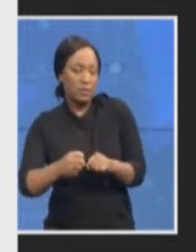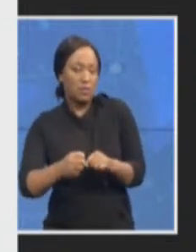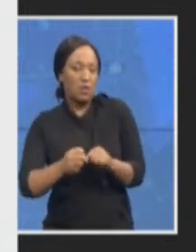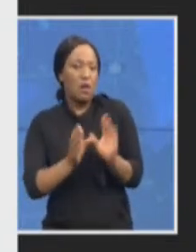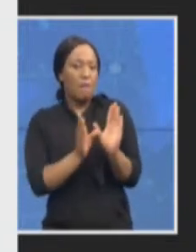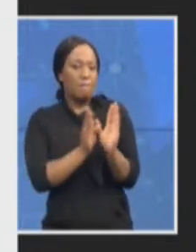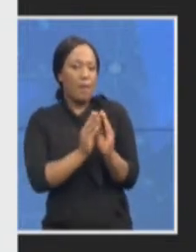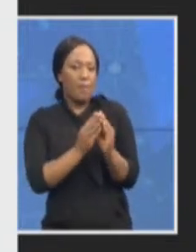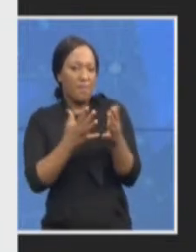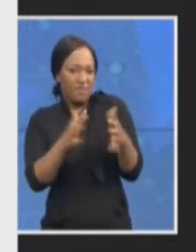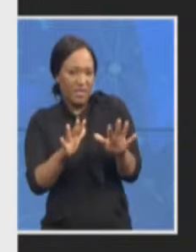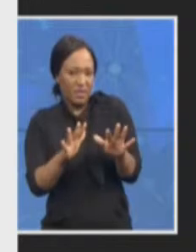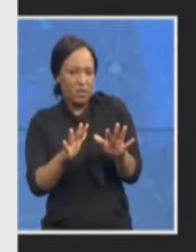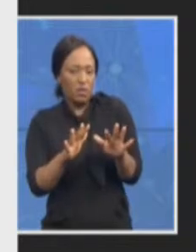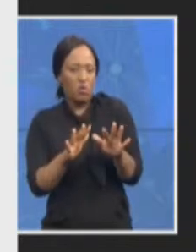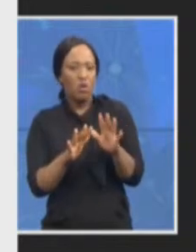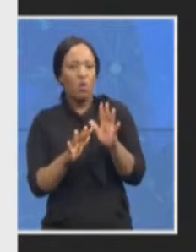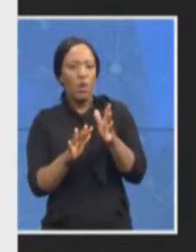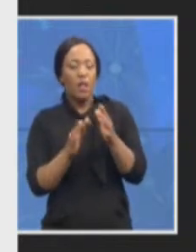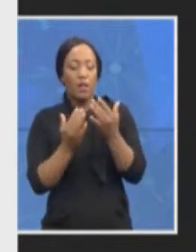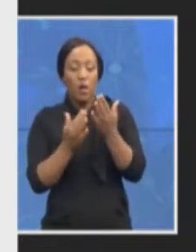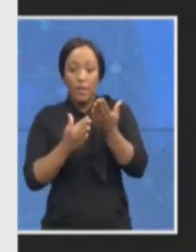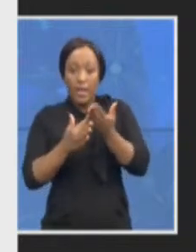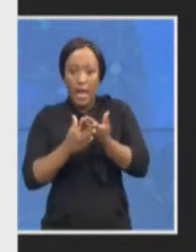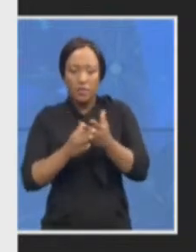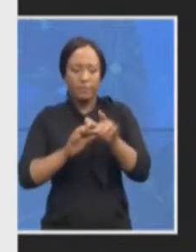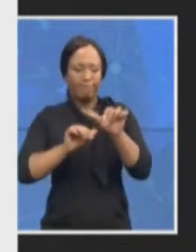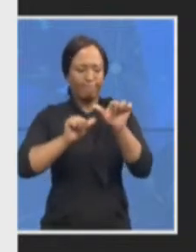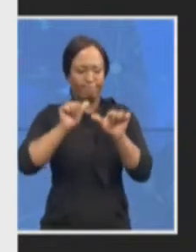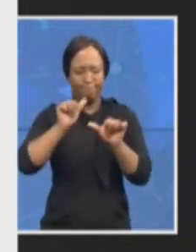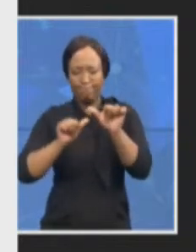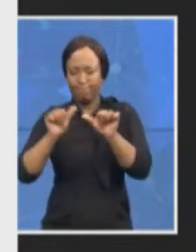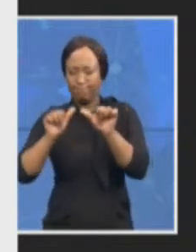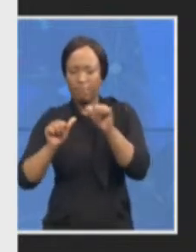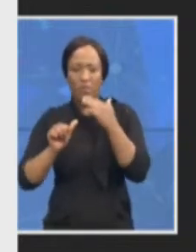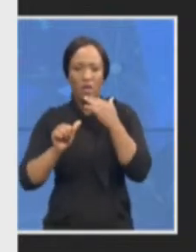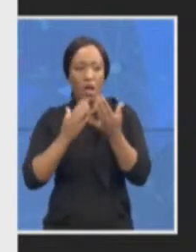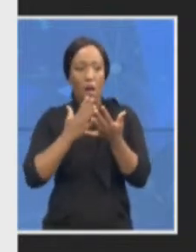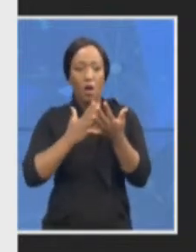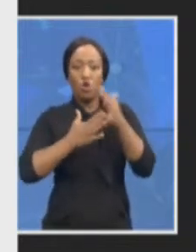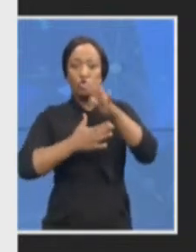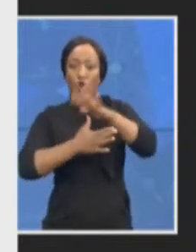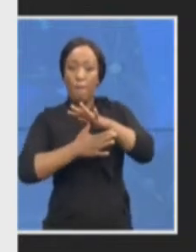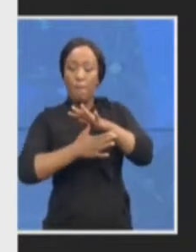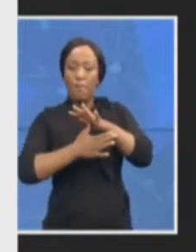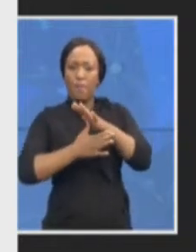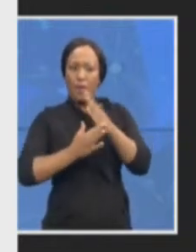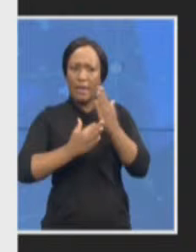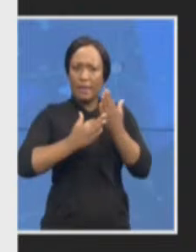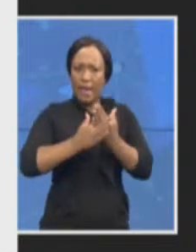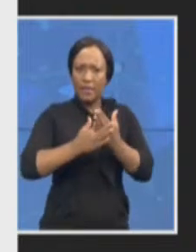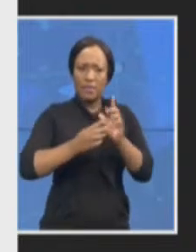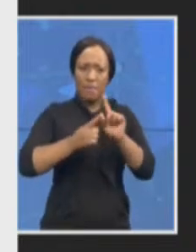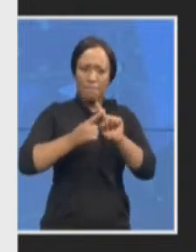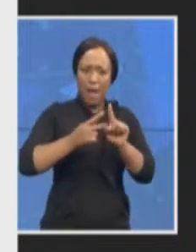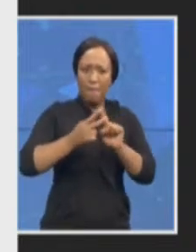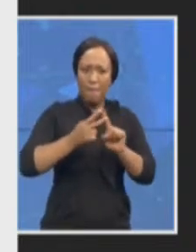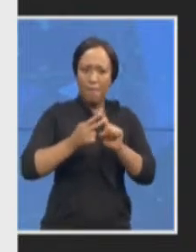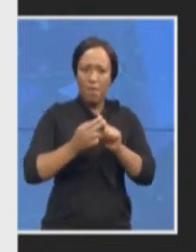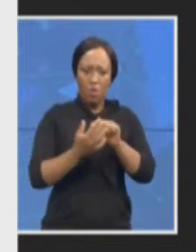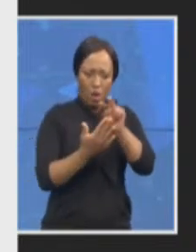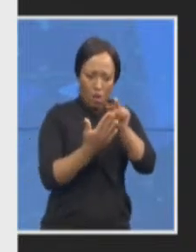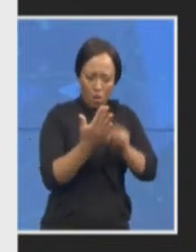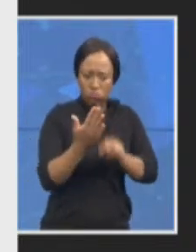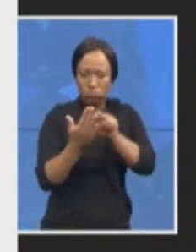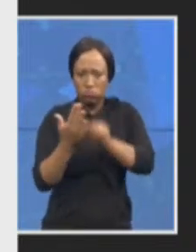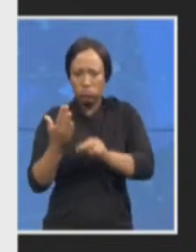of a high profile nature that we have we will look at them we will review them and we will ensure that